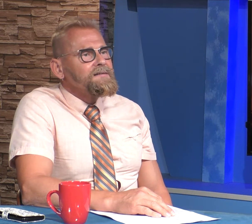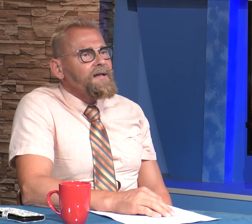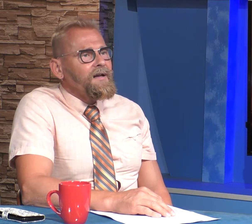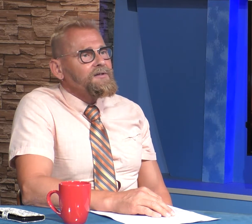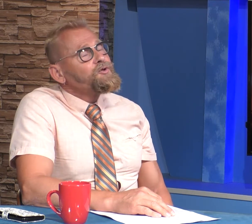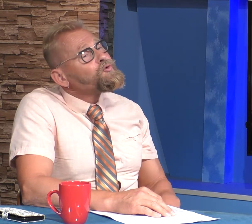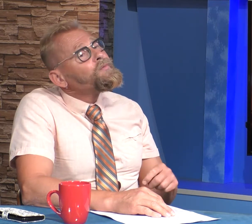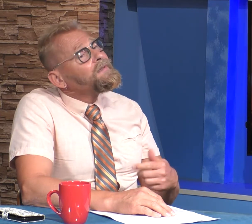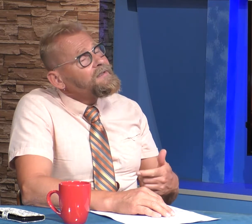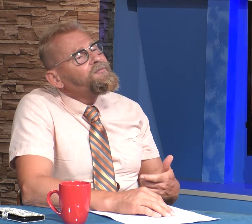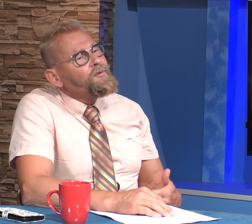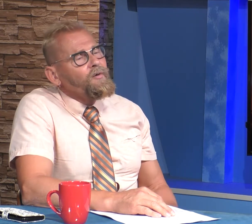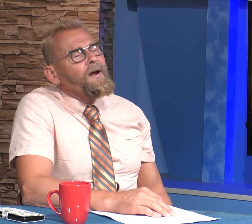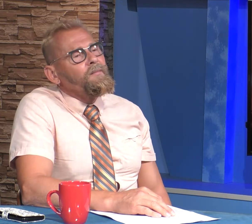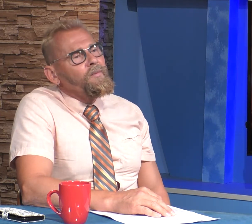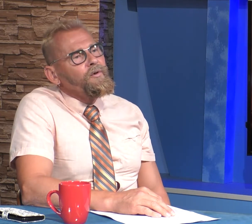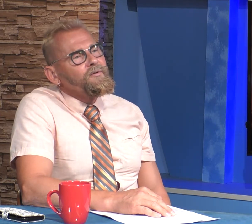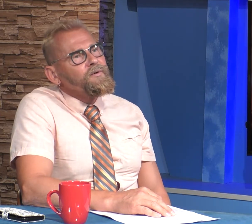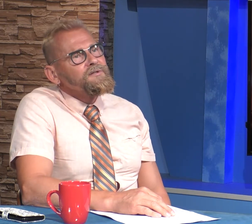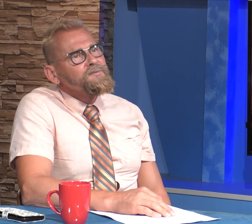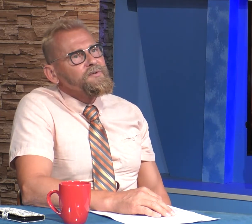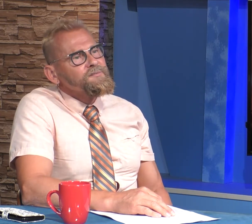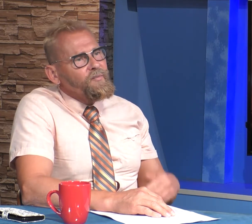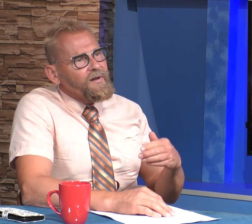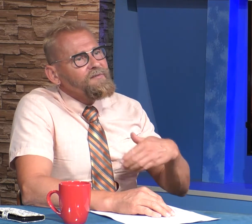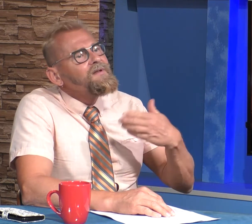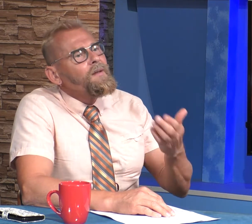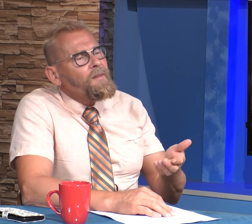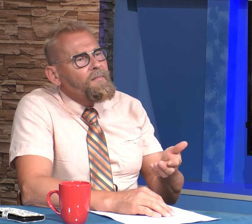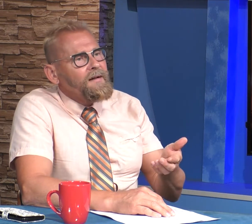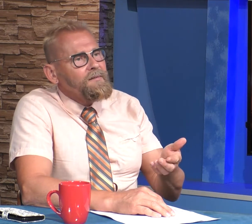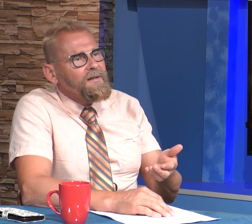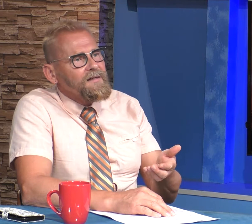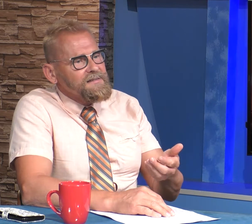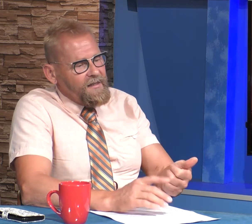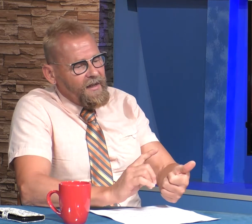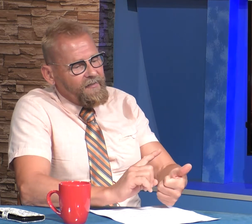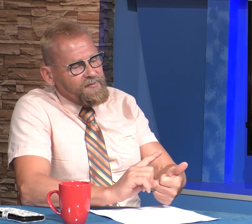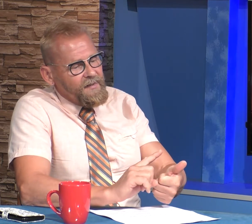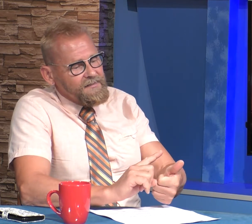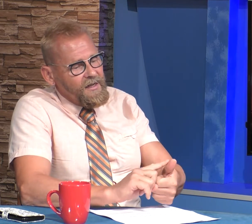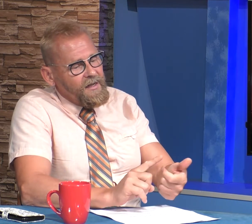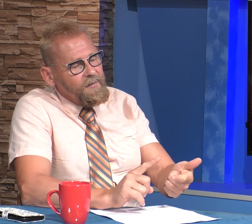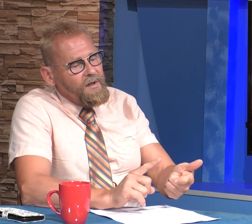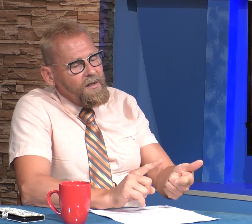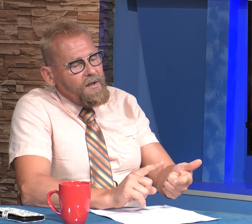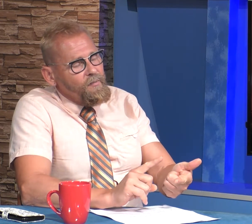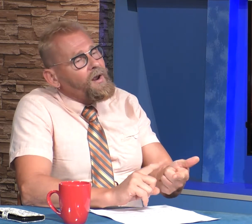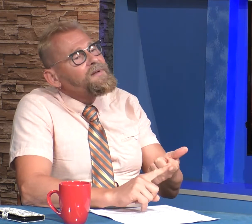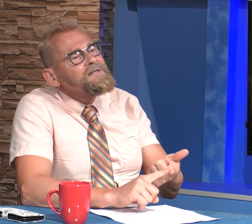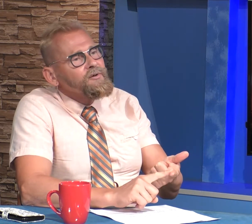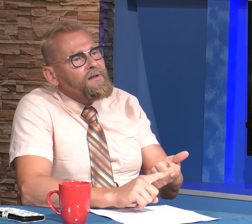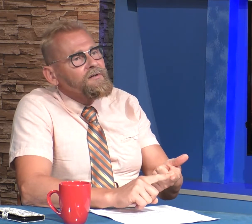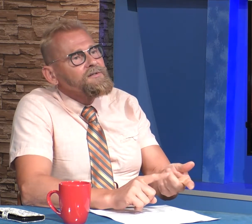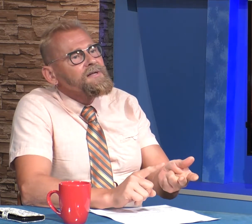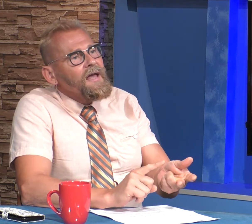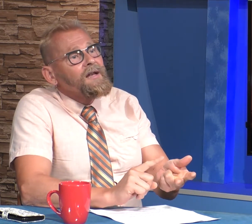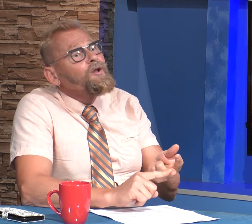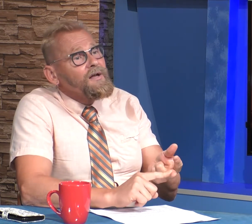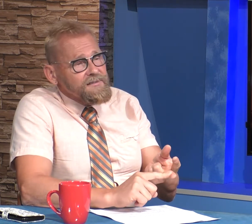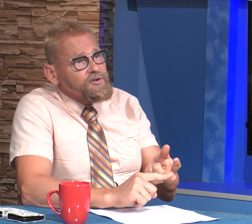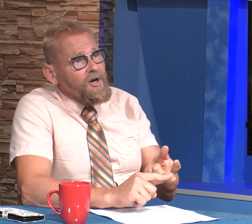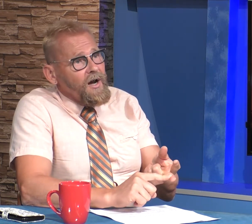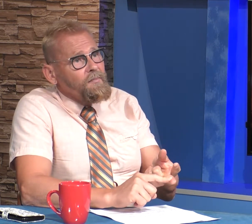monies that is a true relief program we're we're giving them the money because they have spent time bought materials